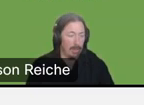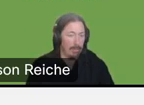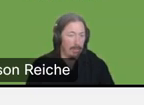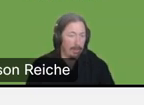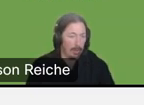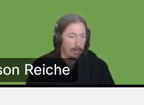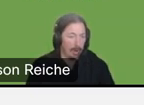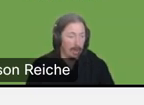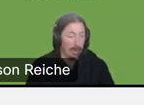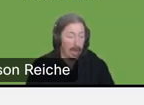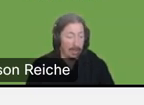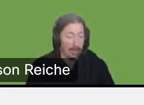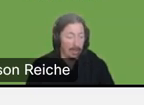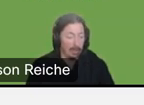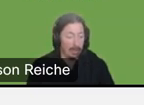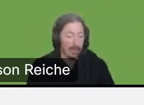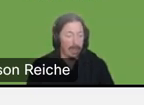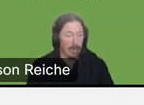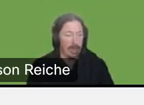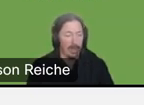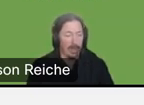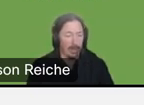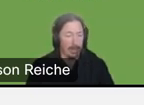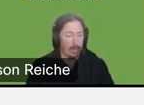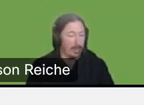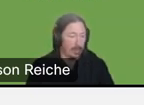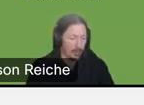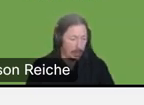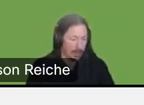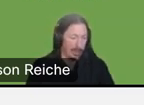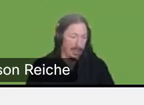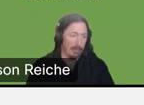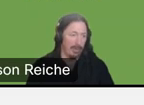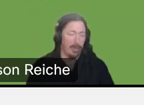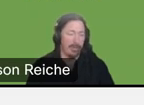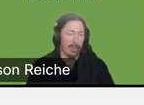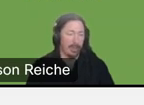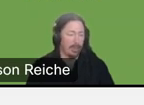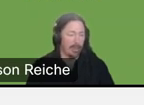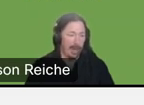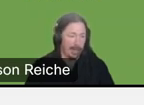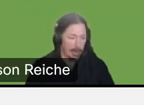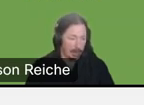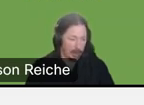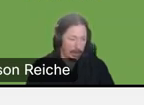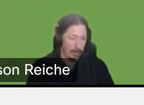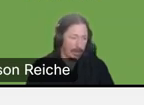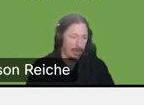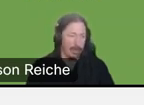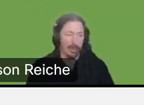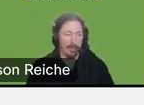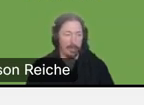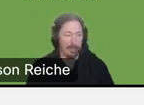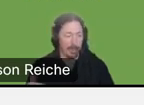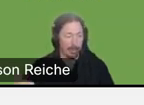So for the most part, the loss is really going, you must make sure there's wheelchair accessibility. You must make sure there's an ASL interpreter. If it's